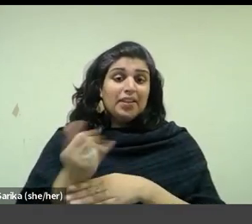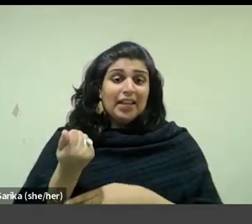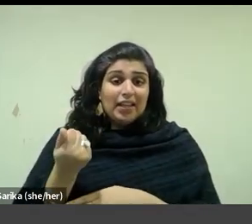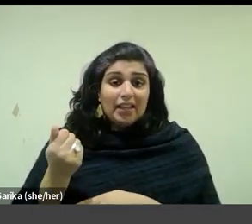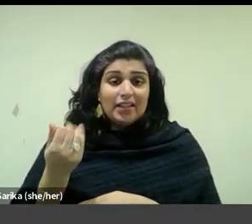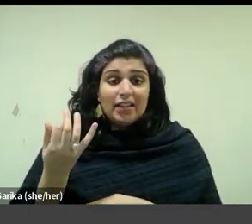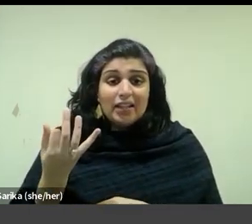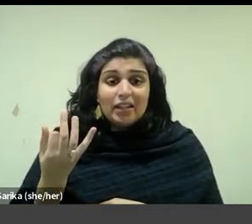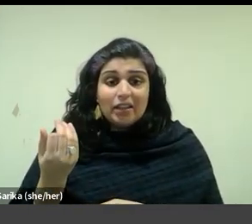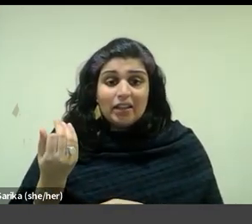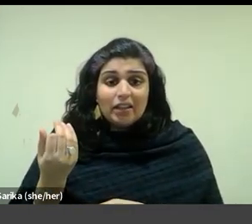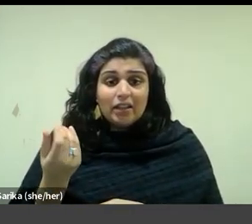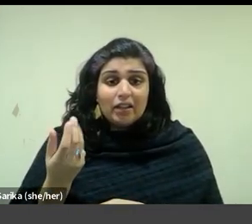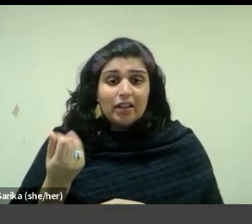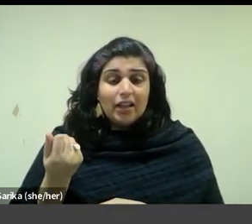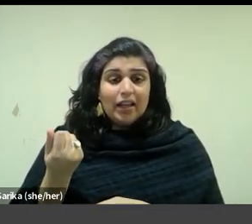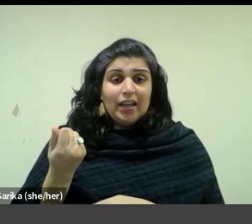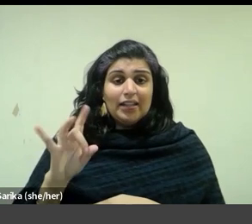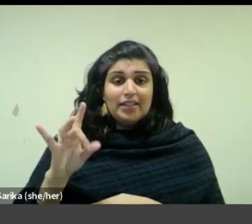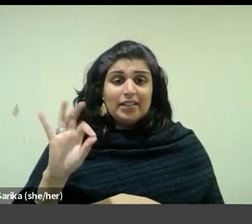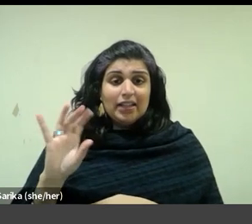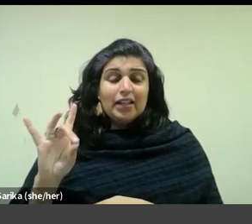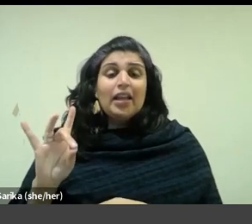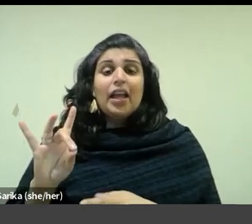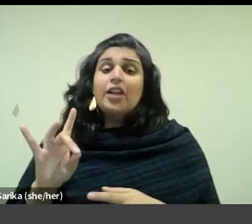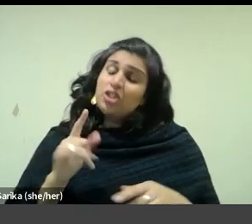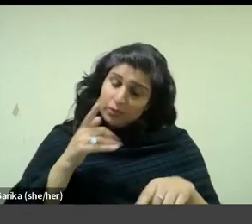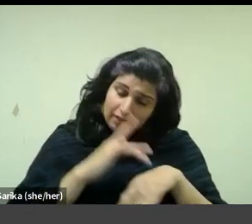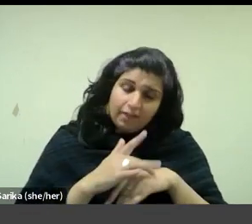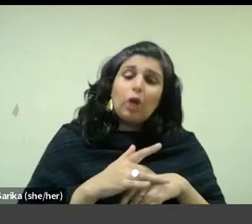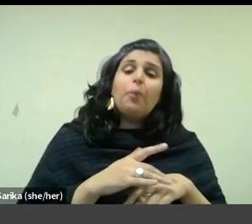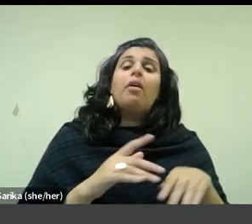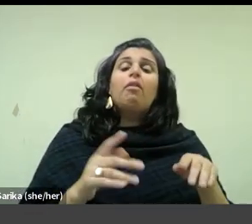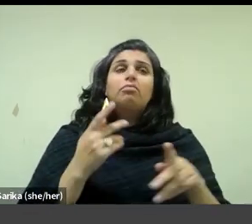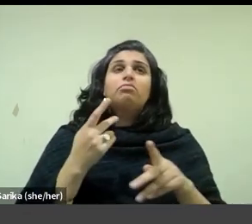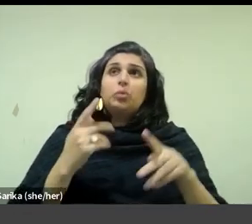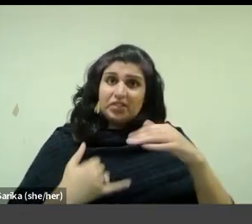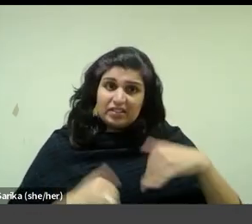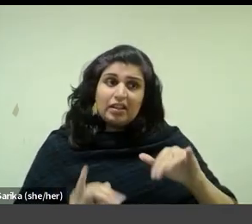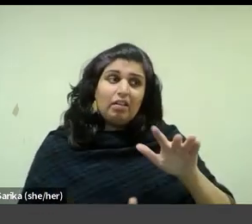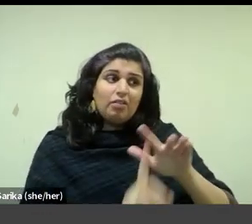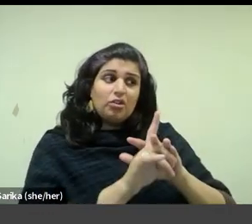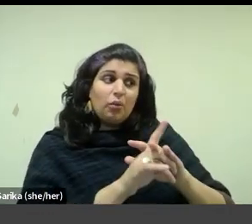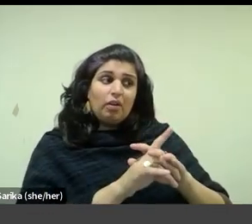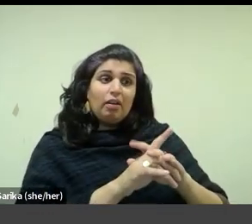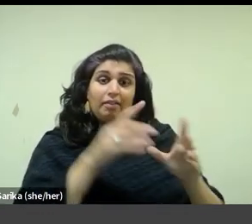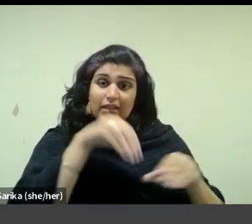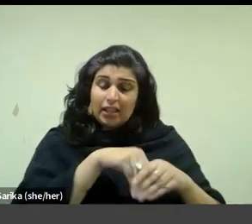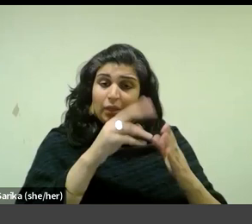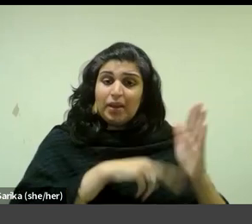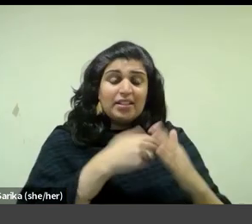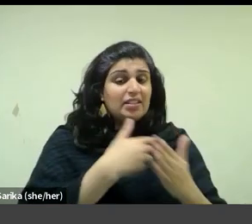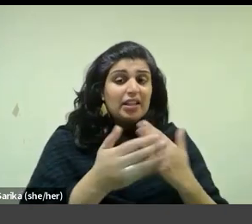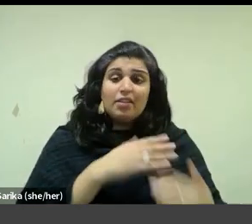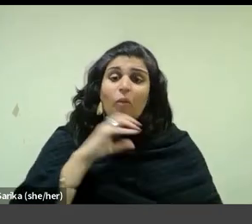herself available and continued to keep herself in the picture even in old age, as the